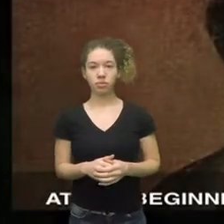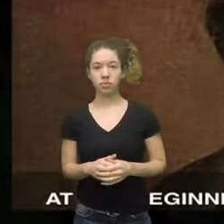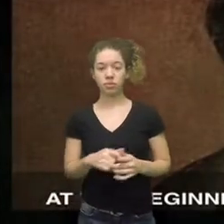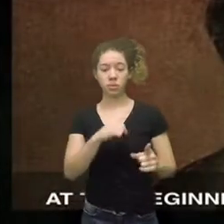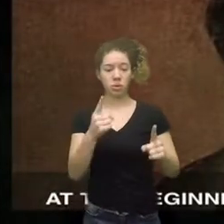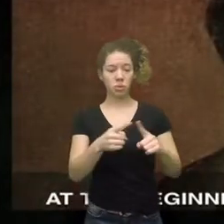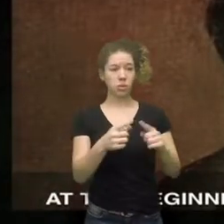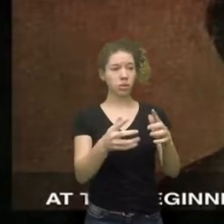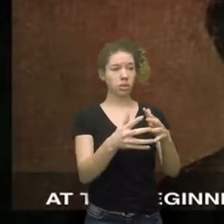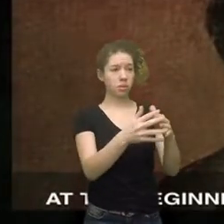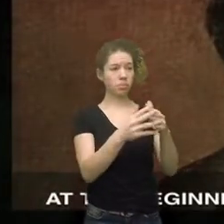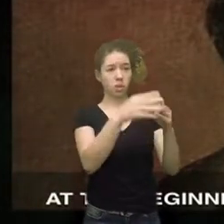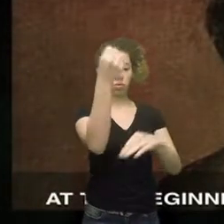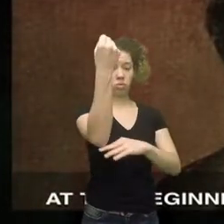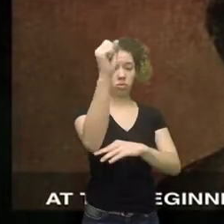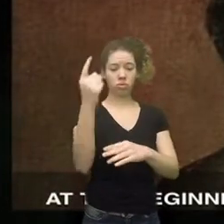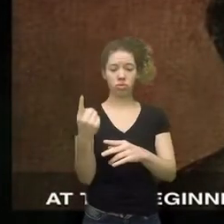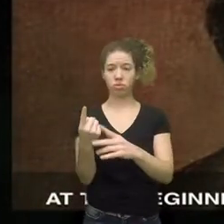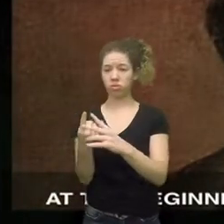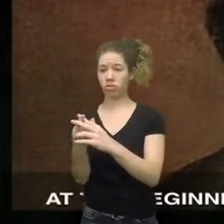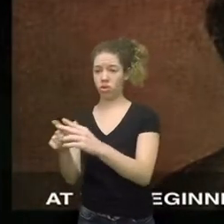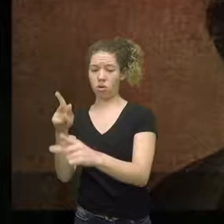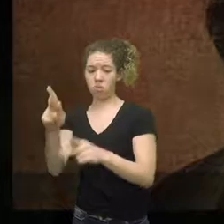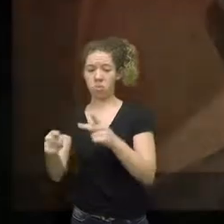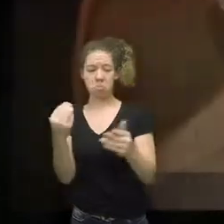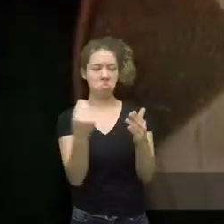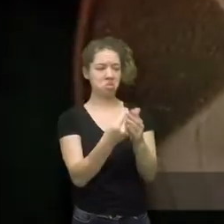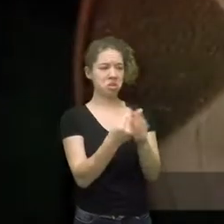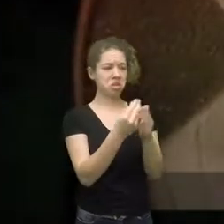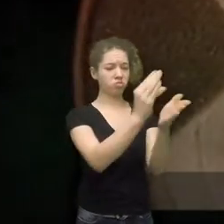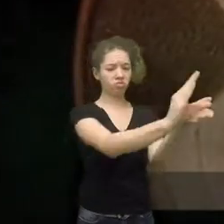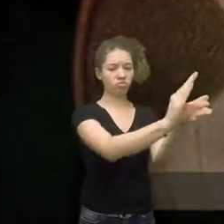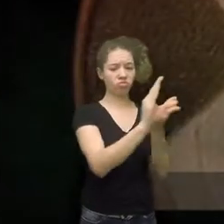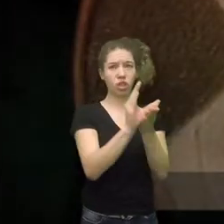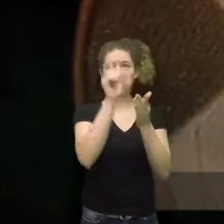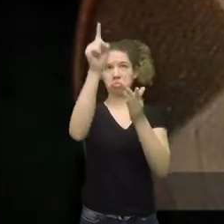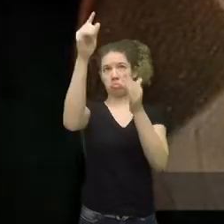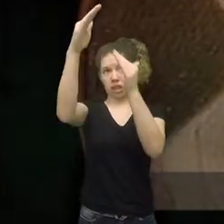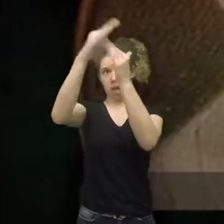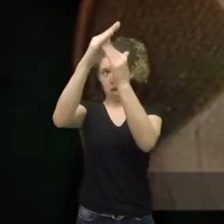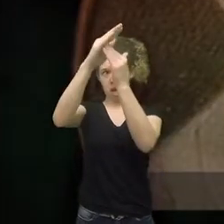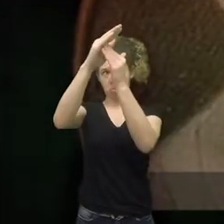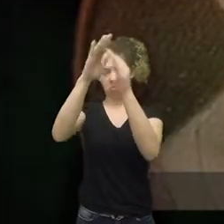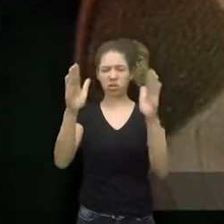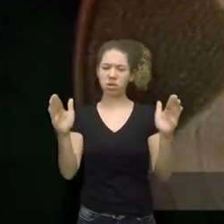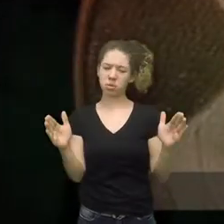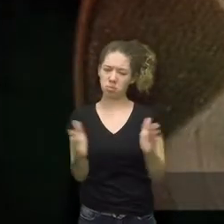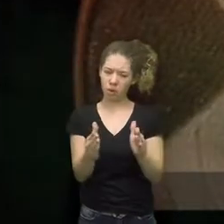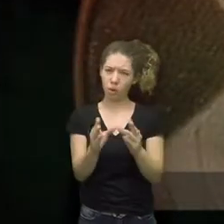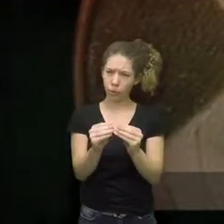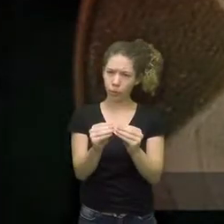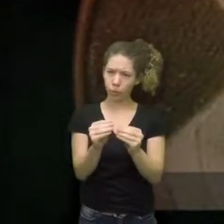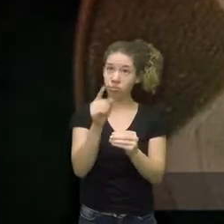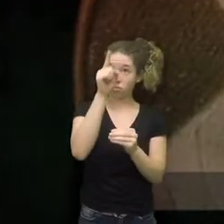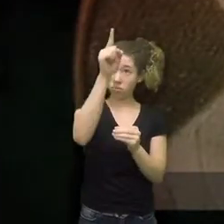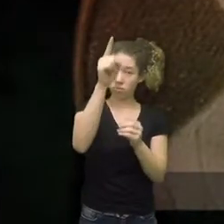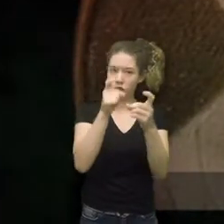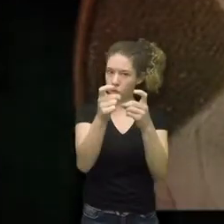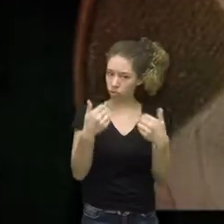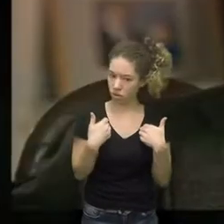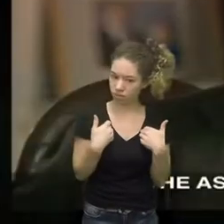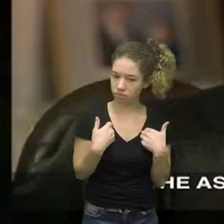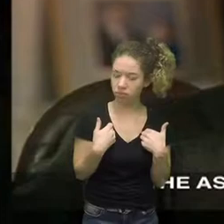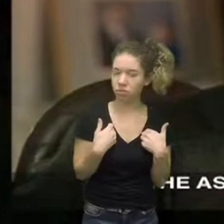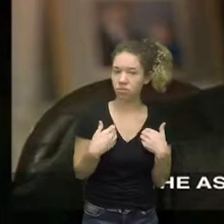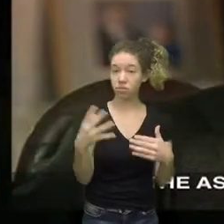At the beginning of the American revolutionary period, we lived in a late aristocratic